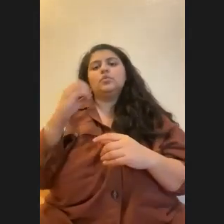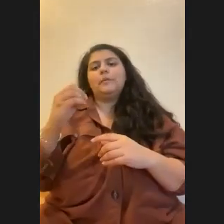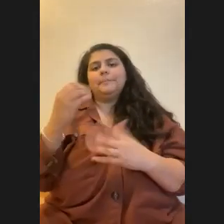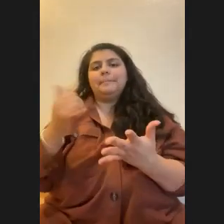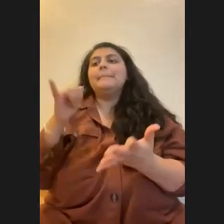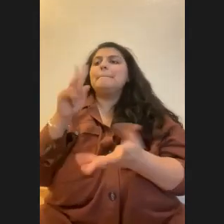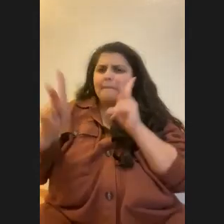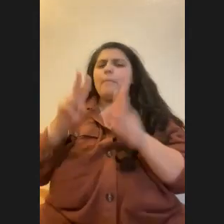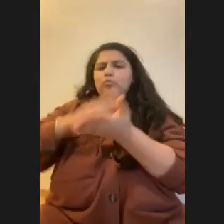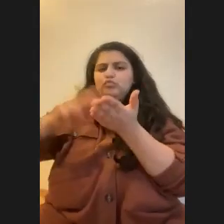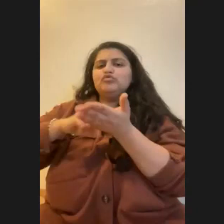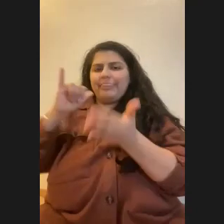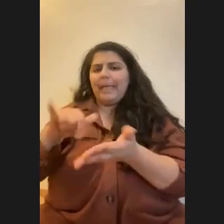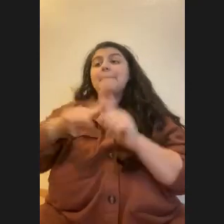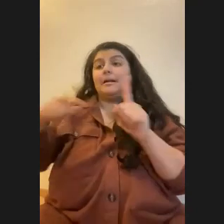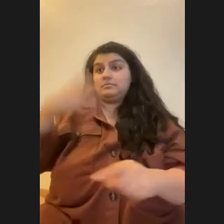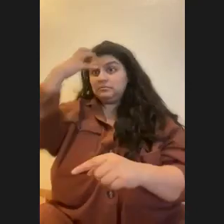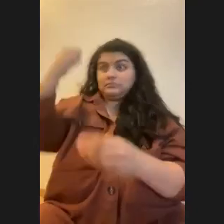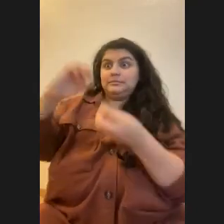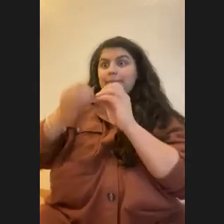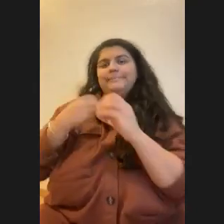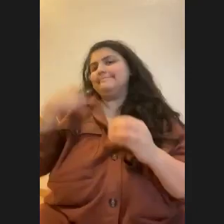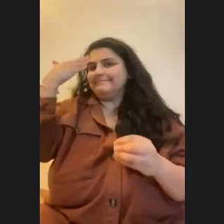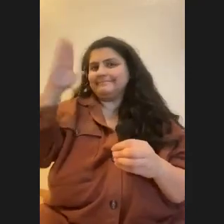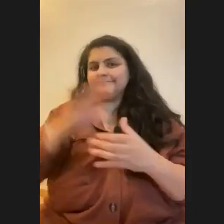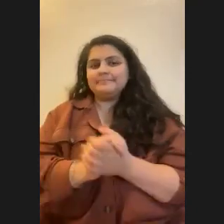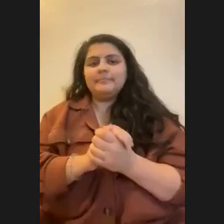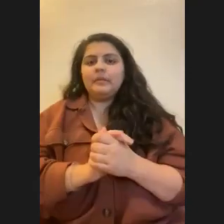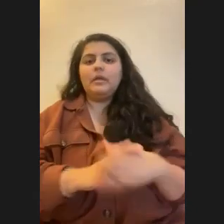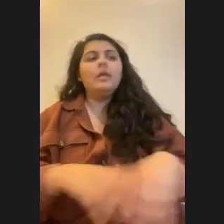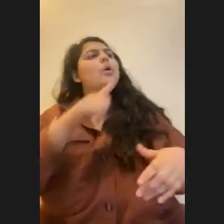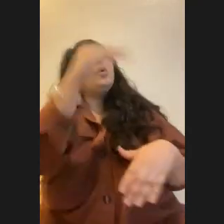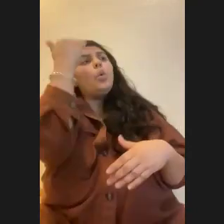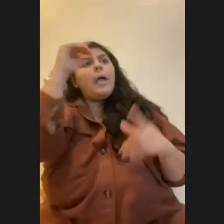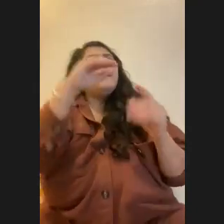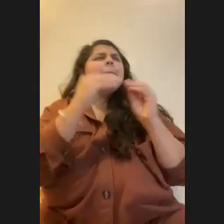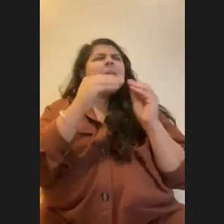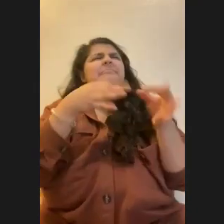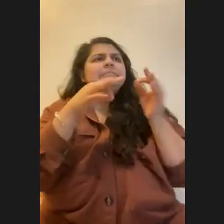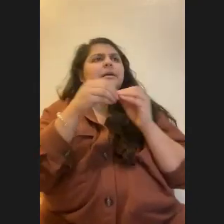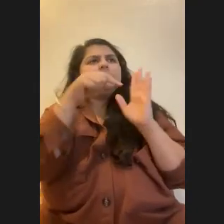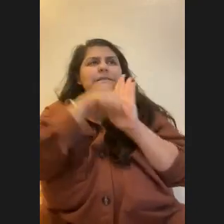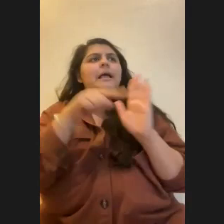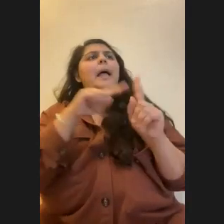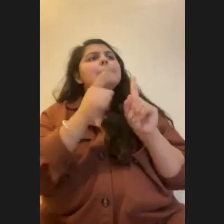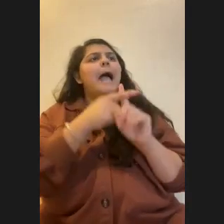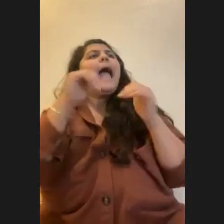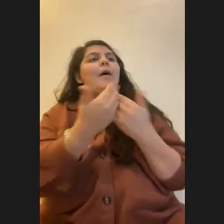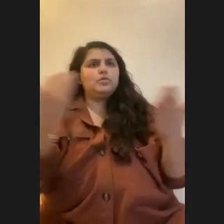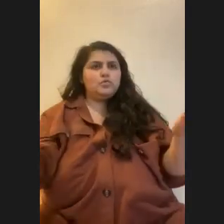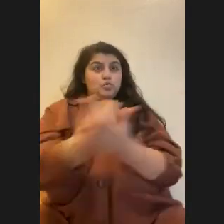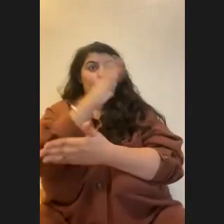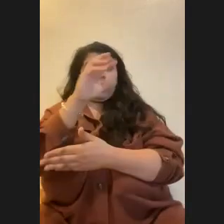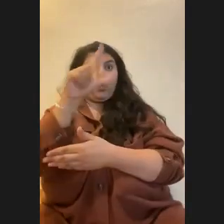specific number off the top of my head. I'm sorry. That's fine. Could you tell us a little bit more about like how a brand new coral would